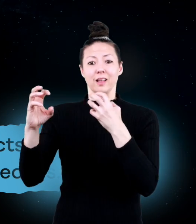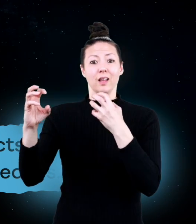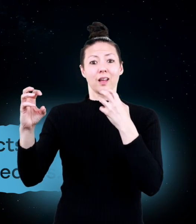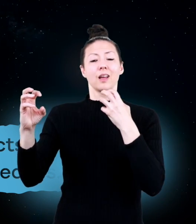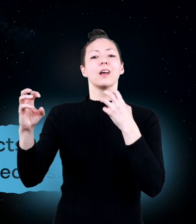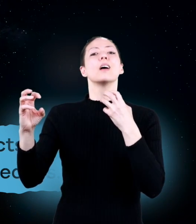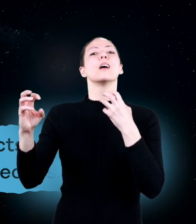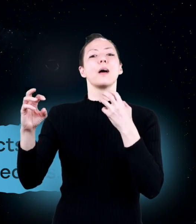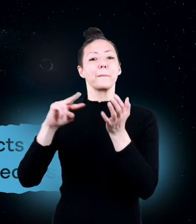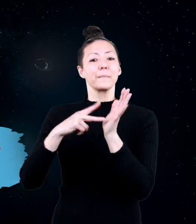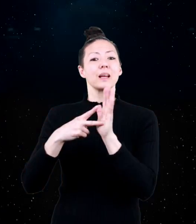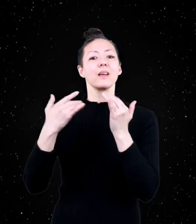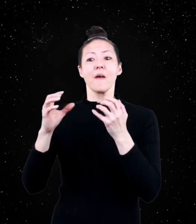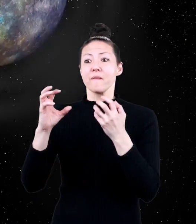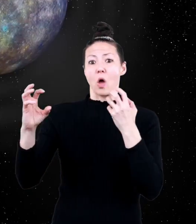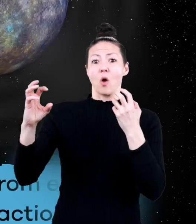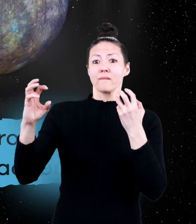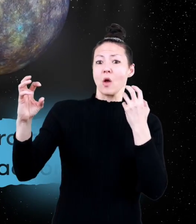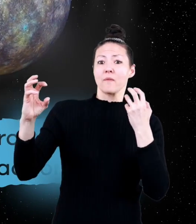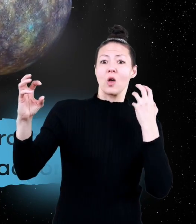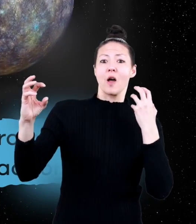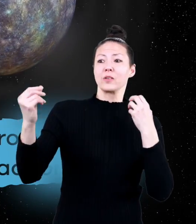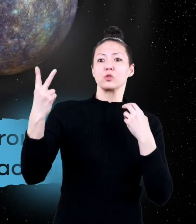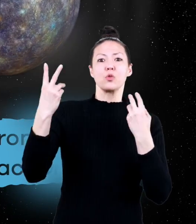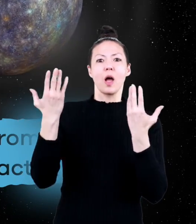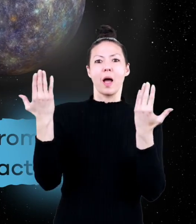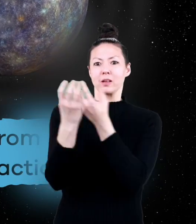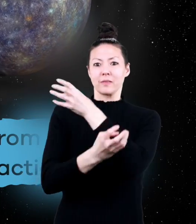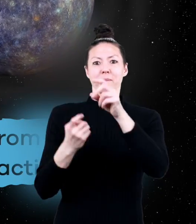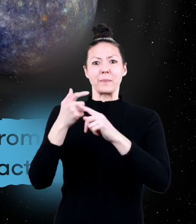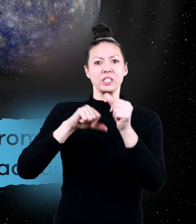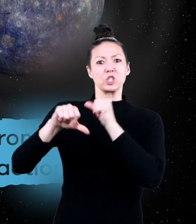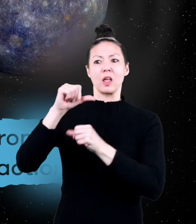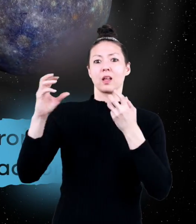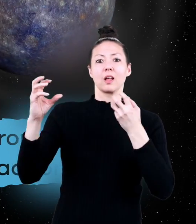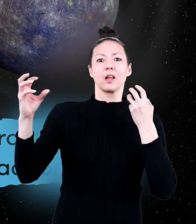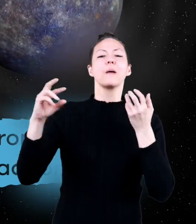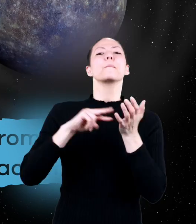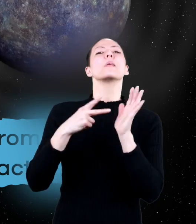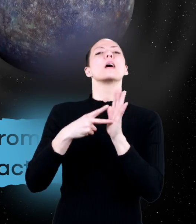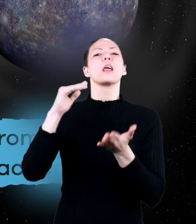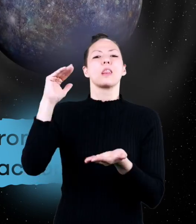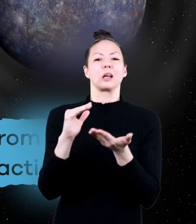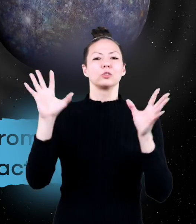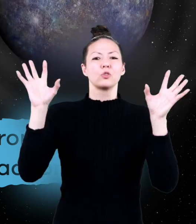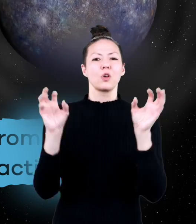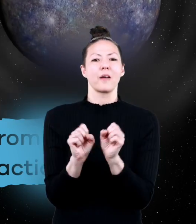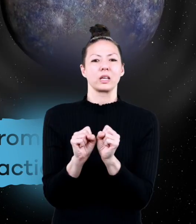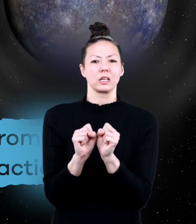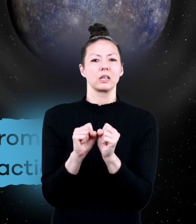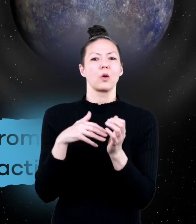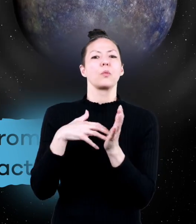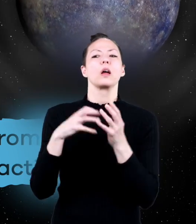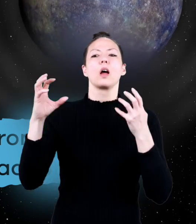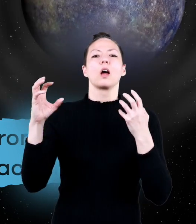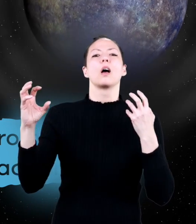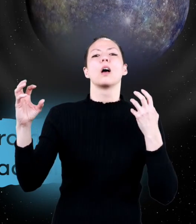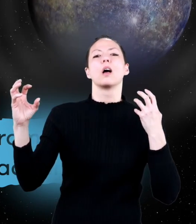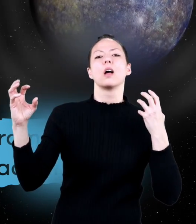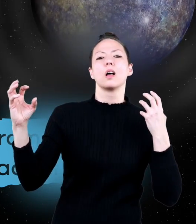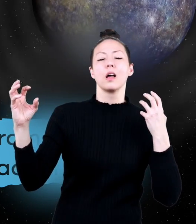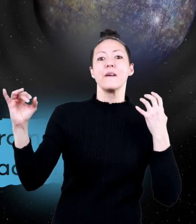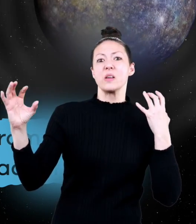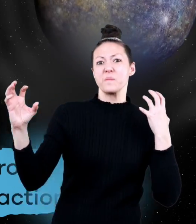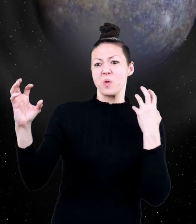between them increases, which means that the farther away two objects are from each other, the less gravitational